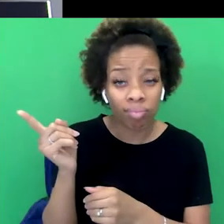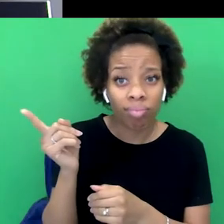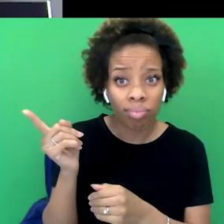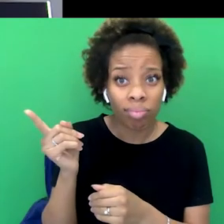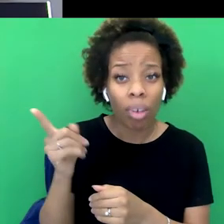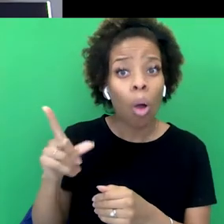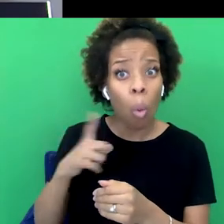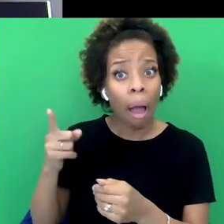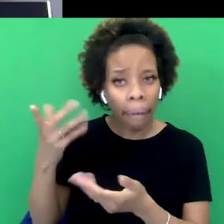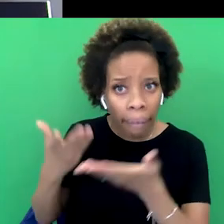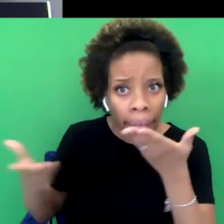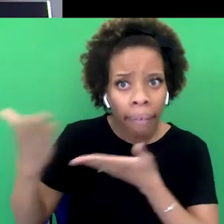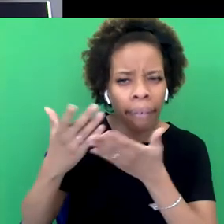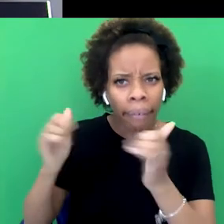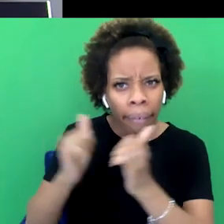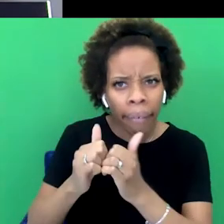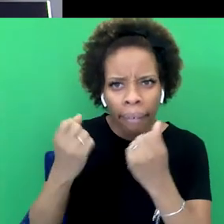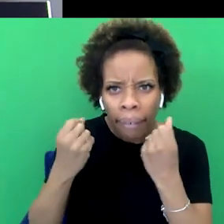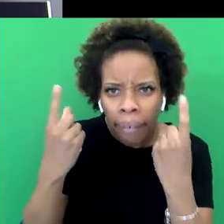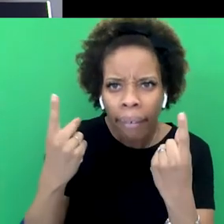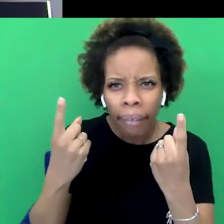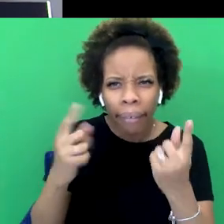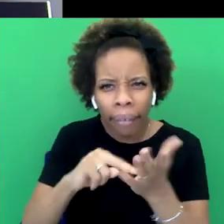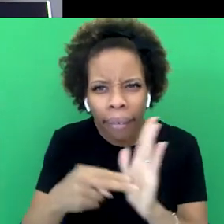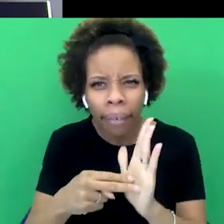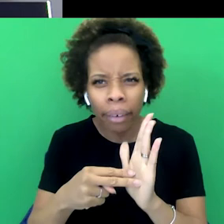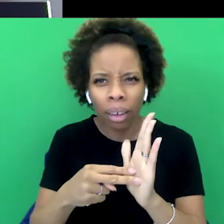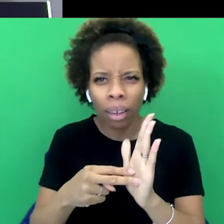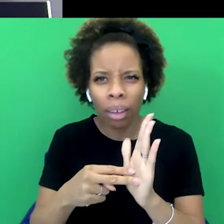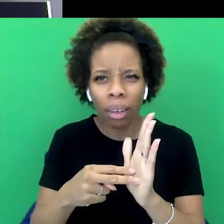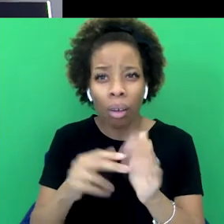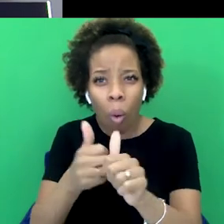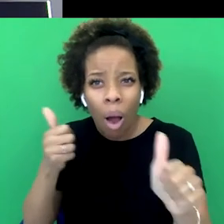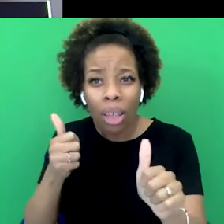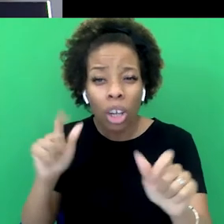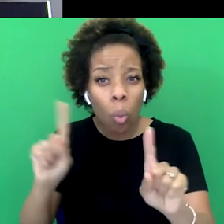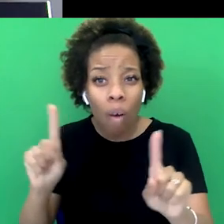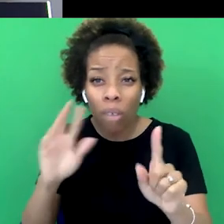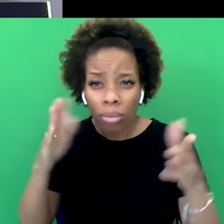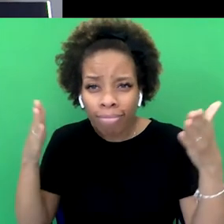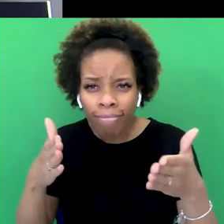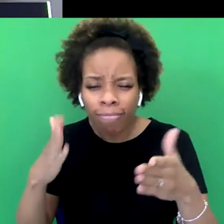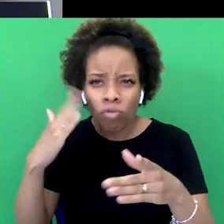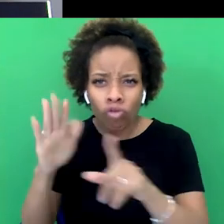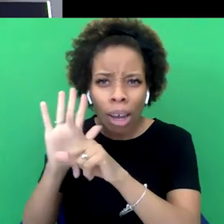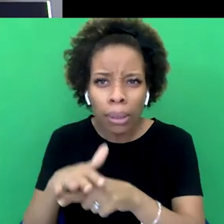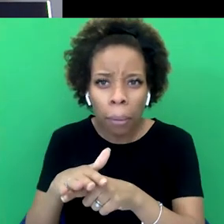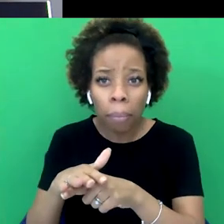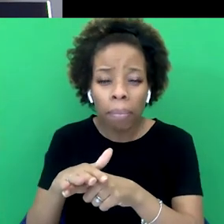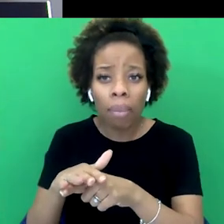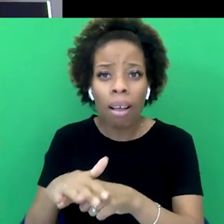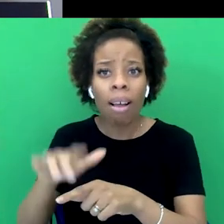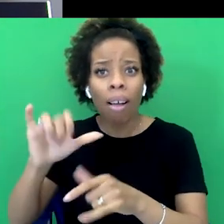reparations. You know, they have organizations that tackle racism, you know, individuals like Al Sharpton, who take on the cause.